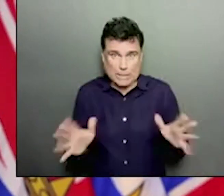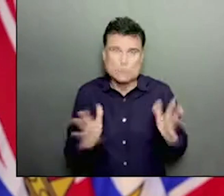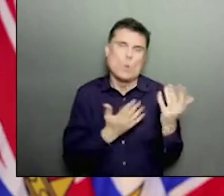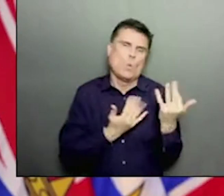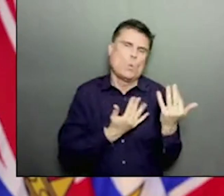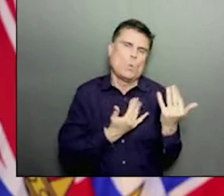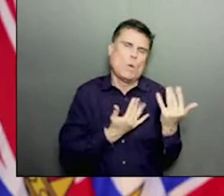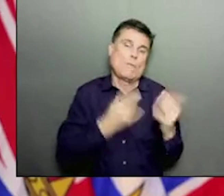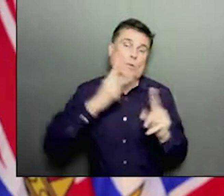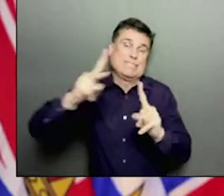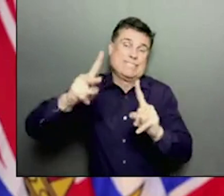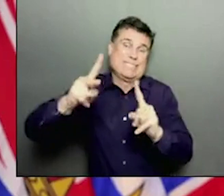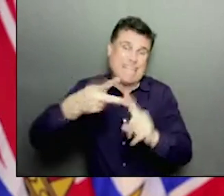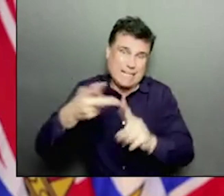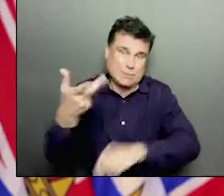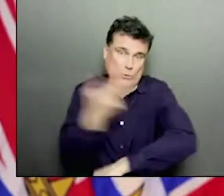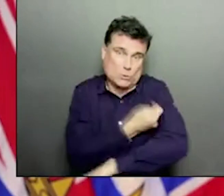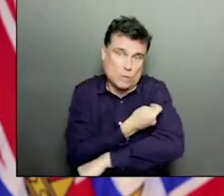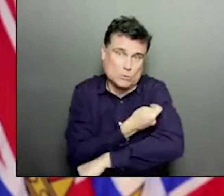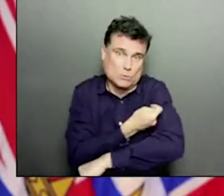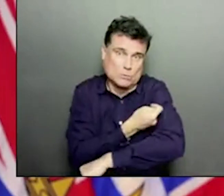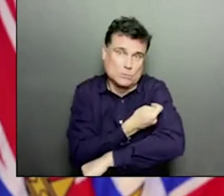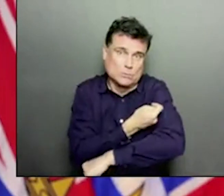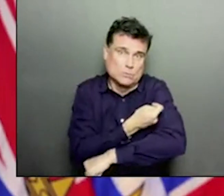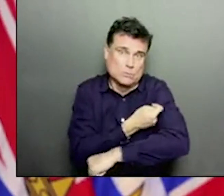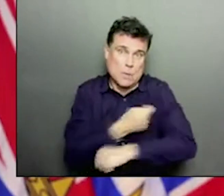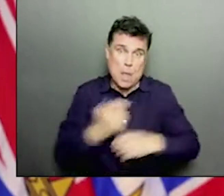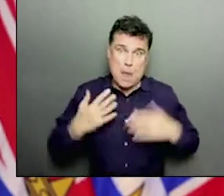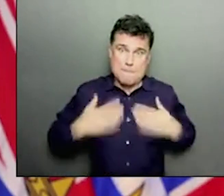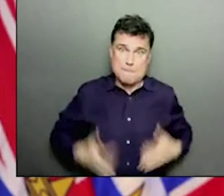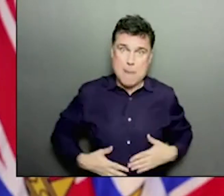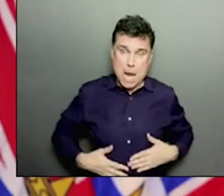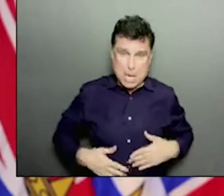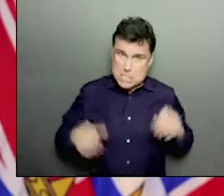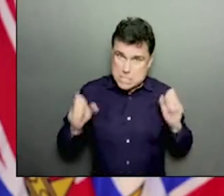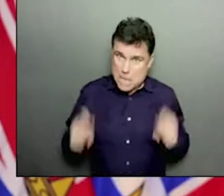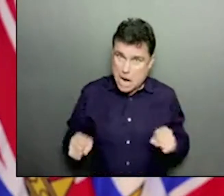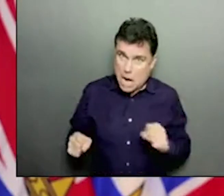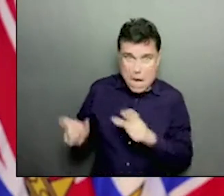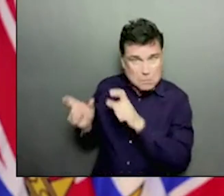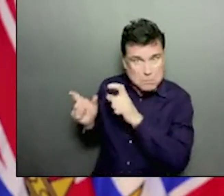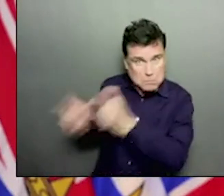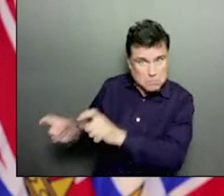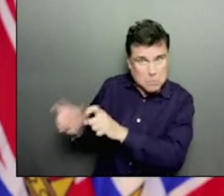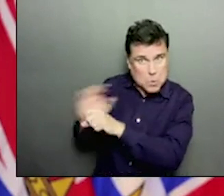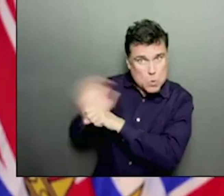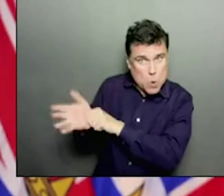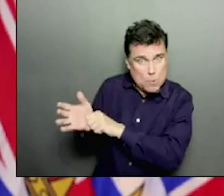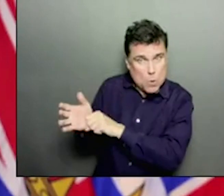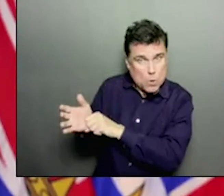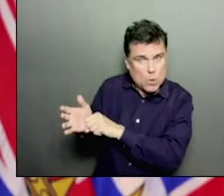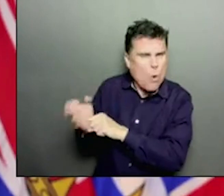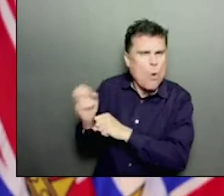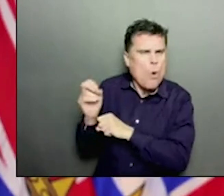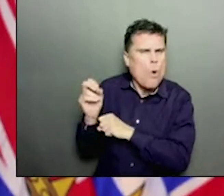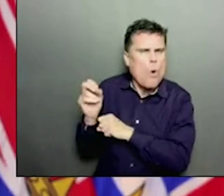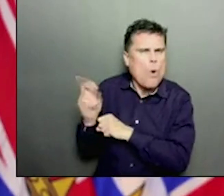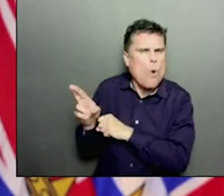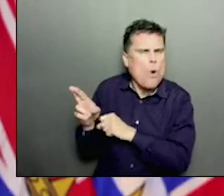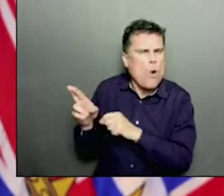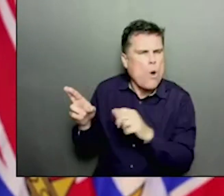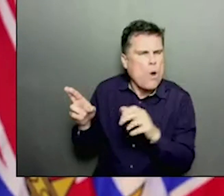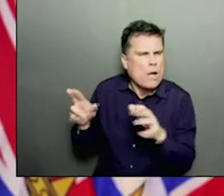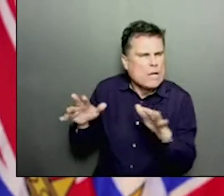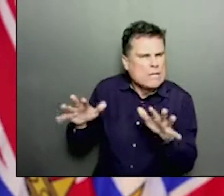immunity you might have? And what kind of program do we have sort of to ensure follow-ups and second